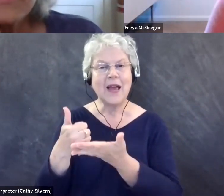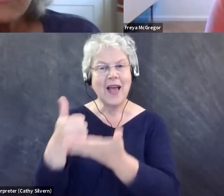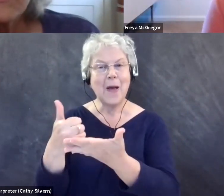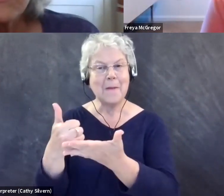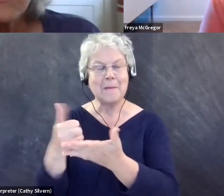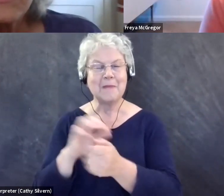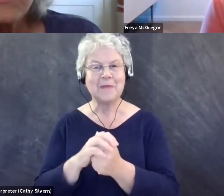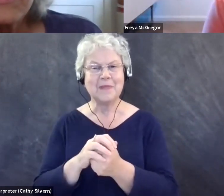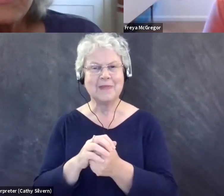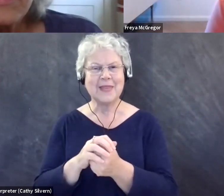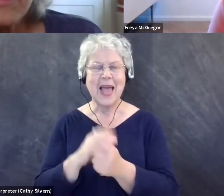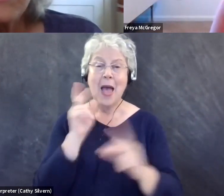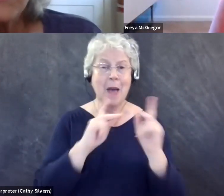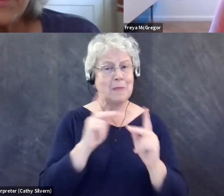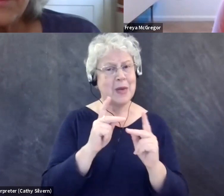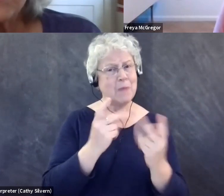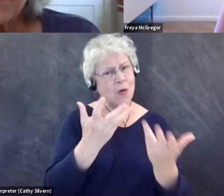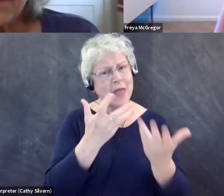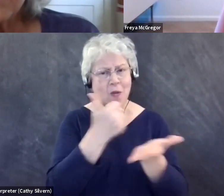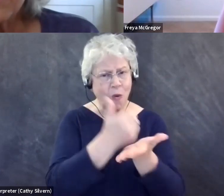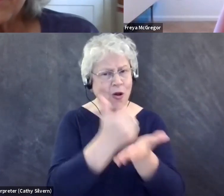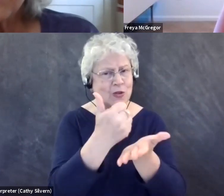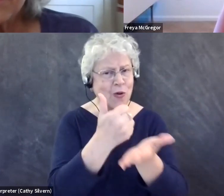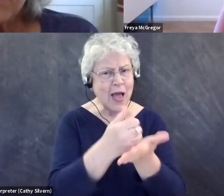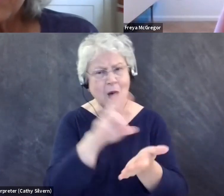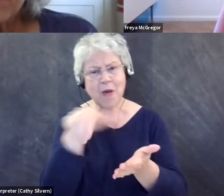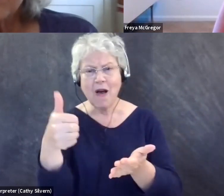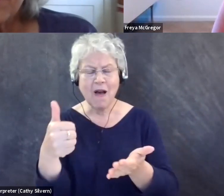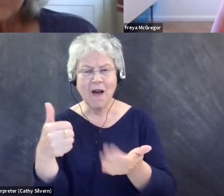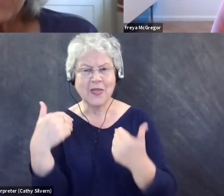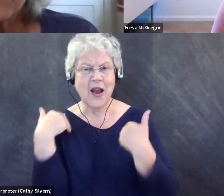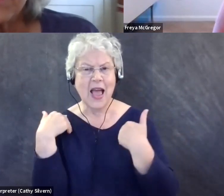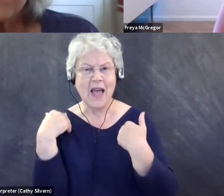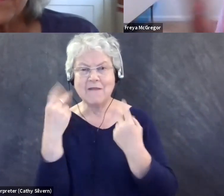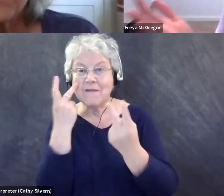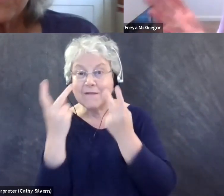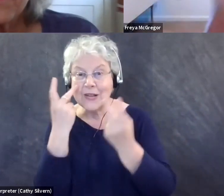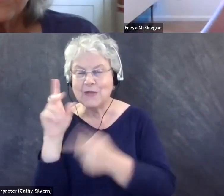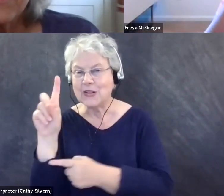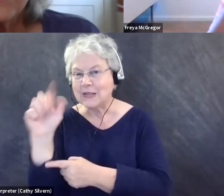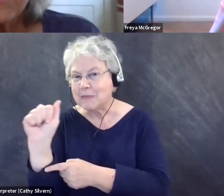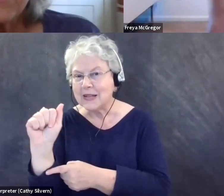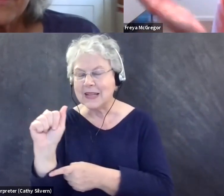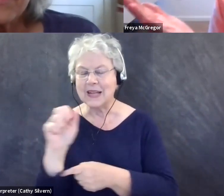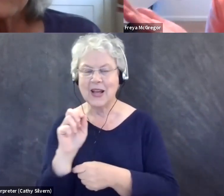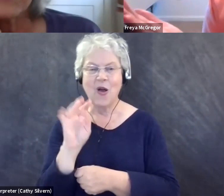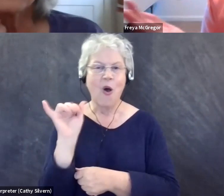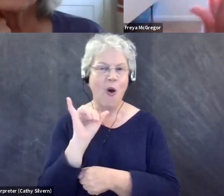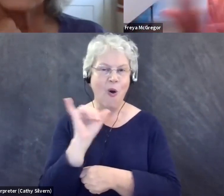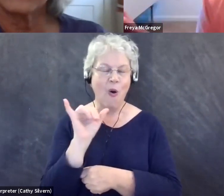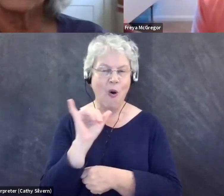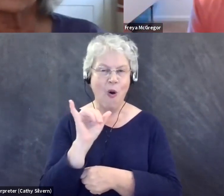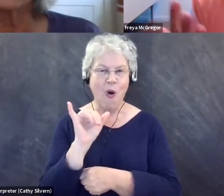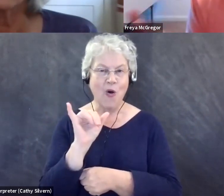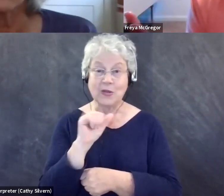people, well-meaning people want to help others who have visible disabilities. It's also especially worth mentioning that